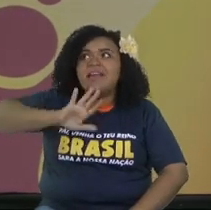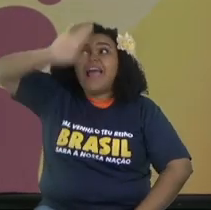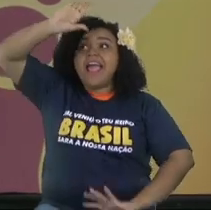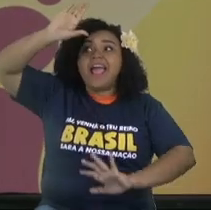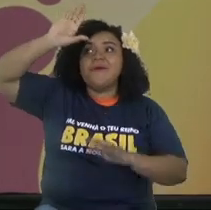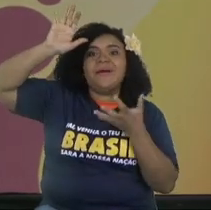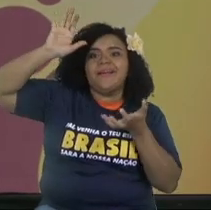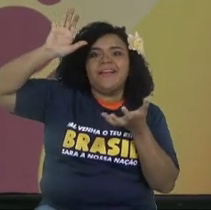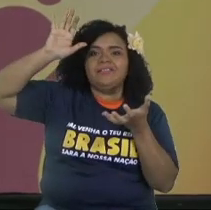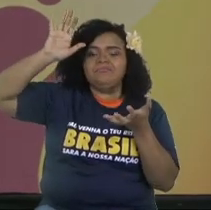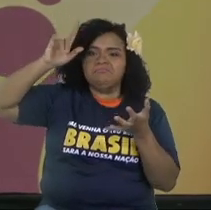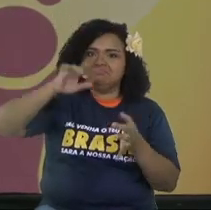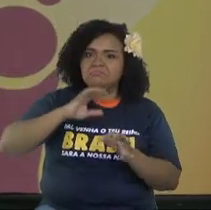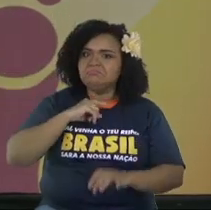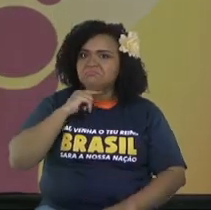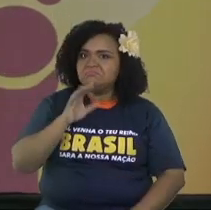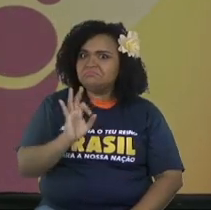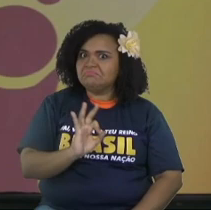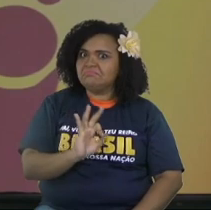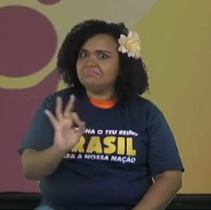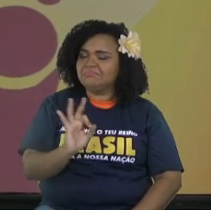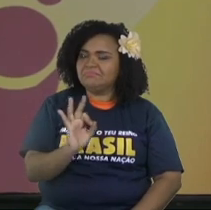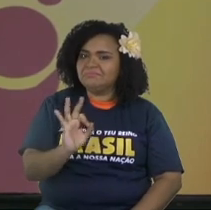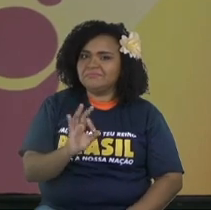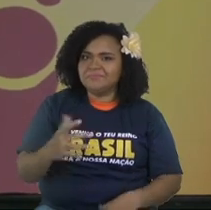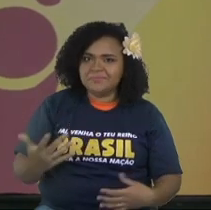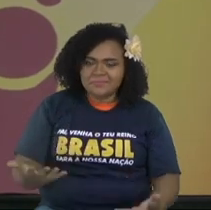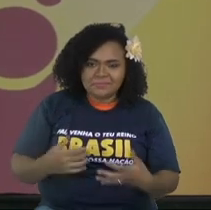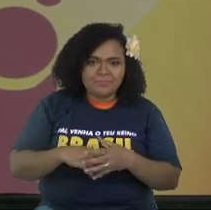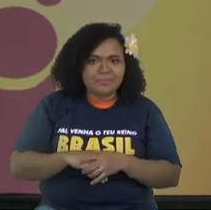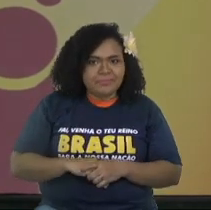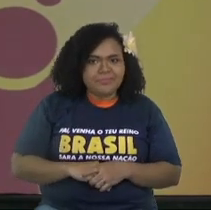And until now, nobody raised their hands.